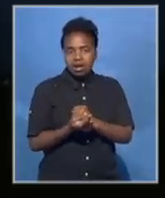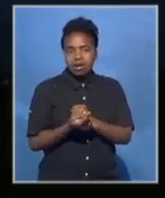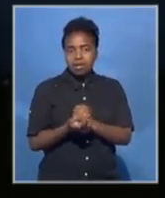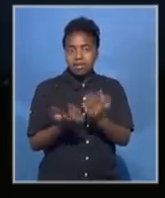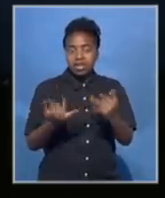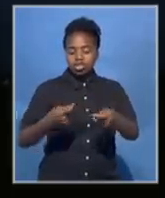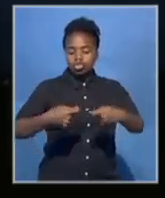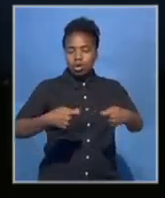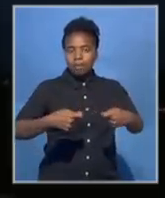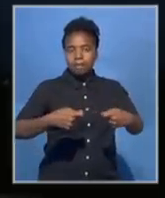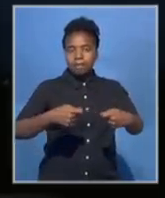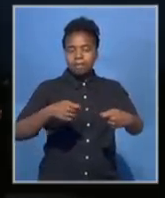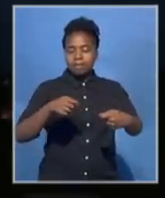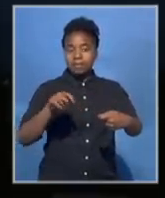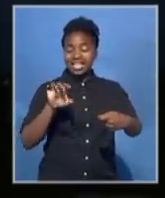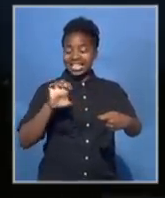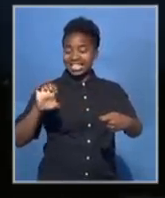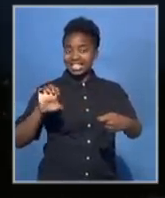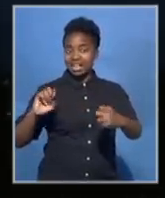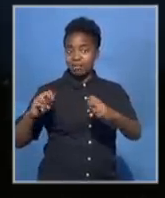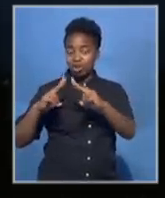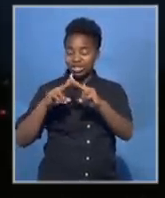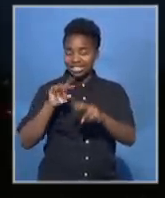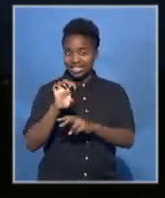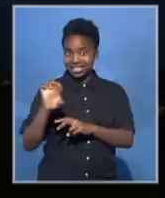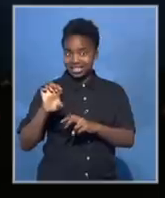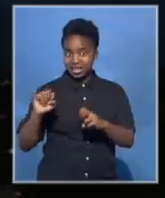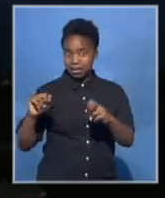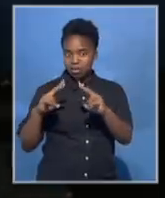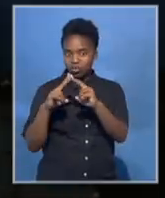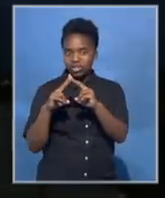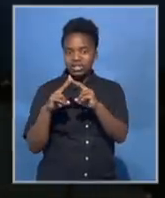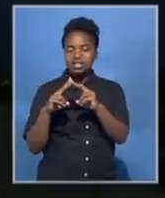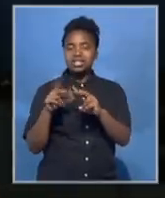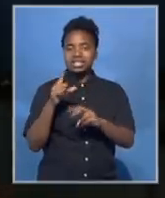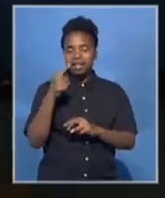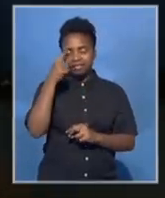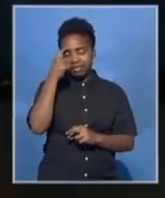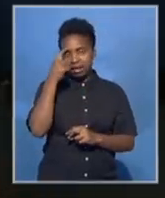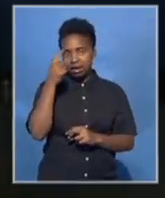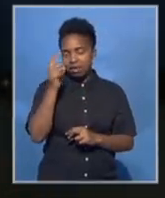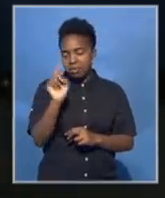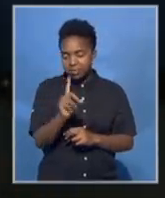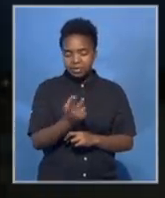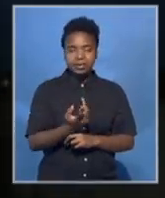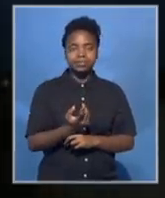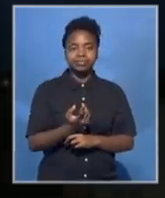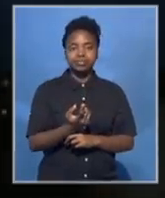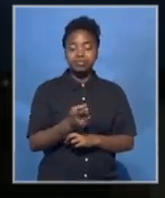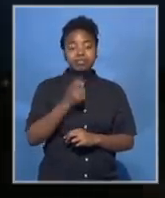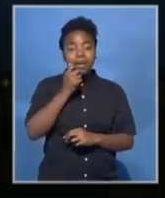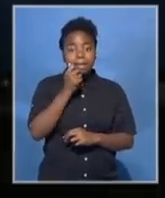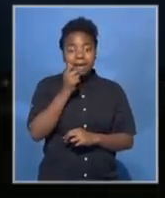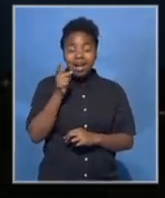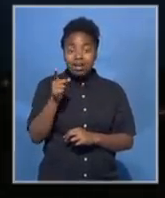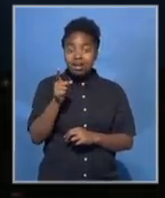kosher supermarket in eastern Paris, within the city, where it's thought that the man who was